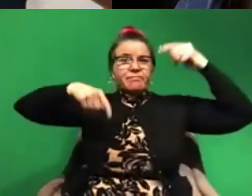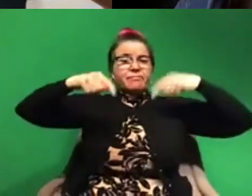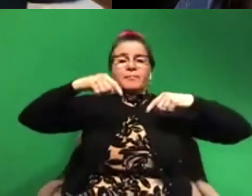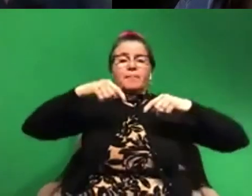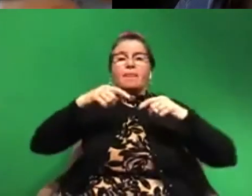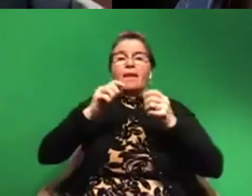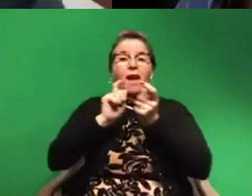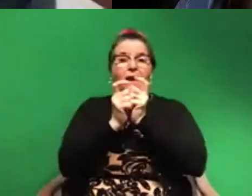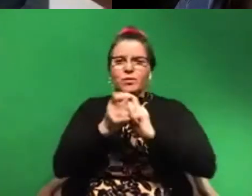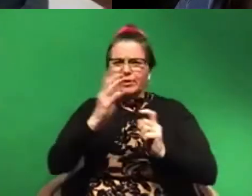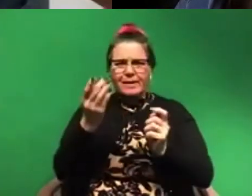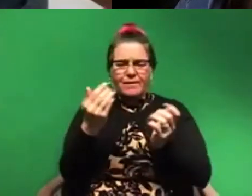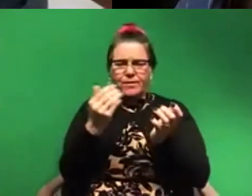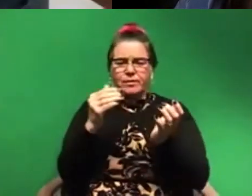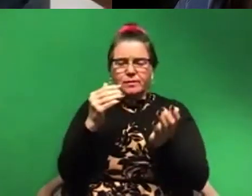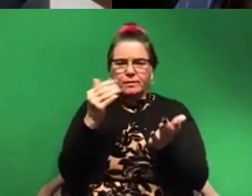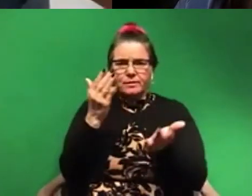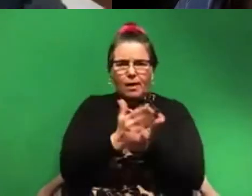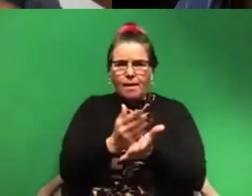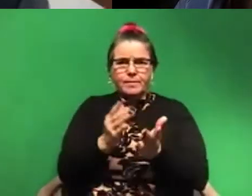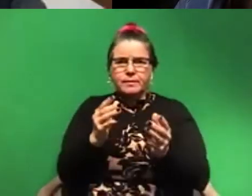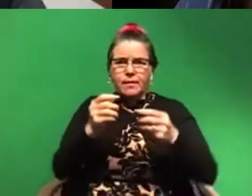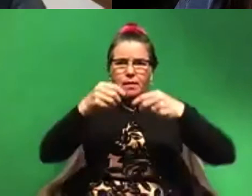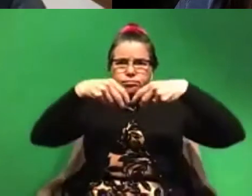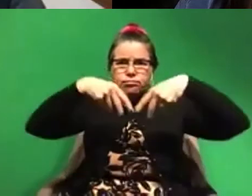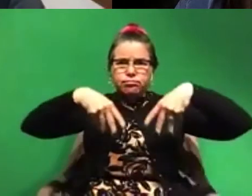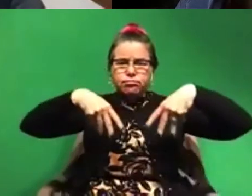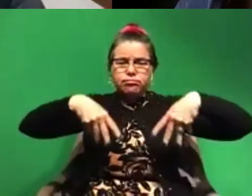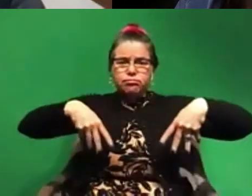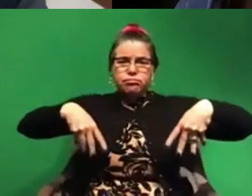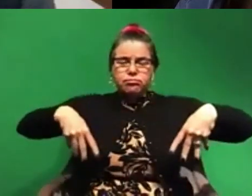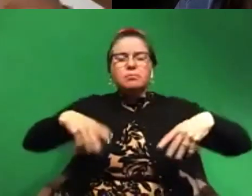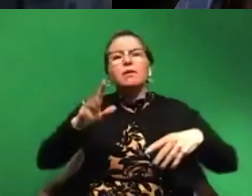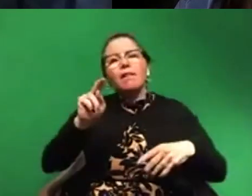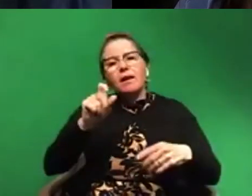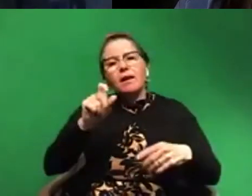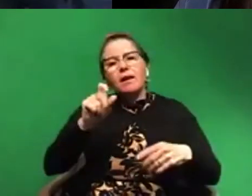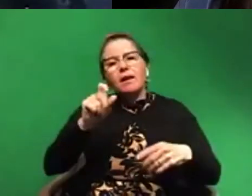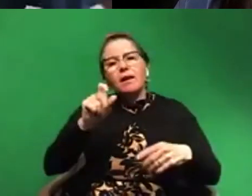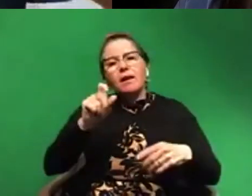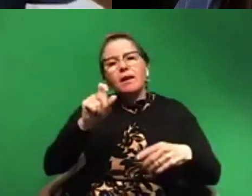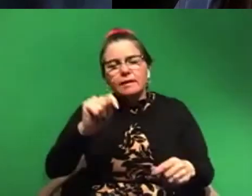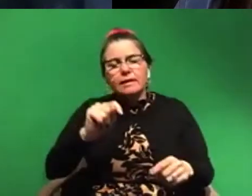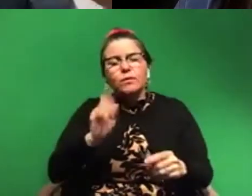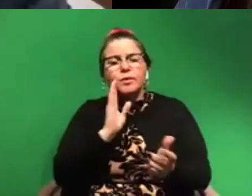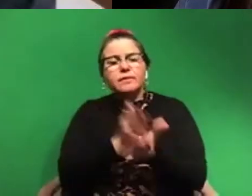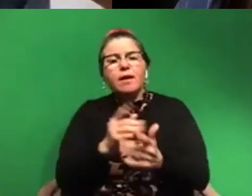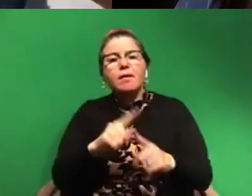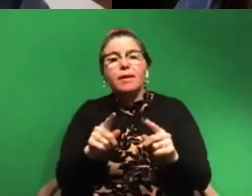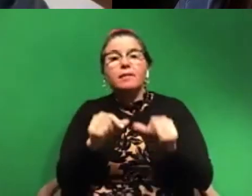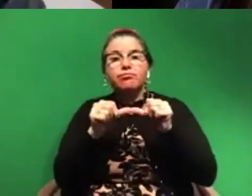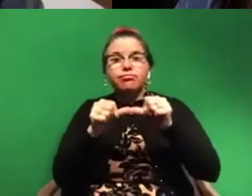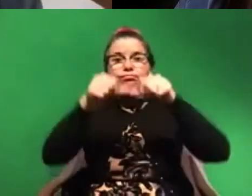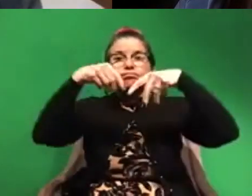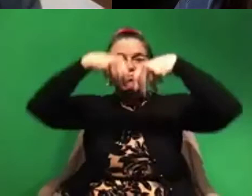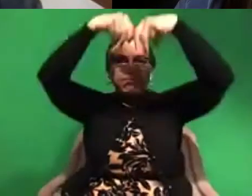stops as, as animals keep reproducing, unless the lineage goes extinct, then it stops. Um, but as long as the, the, the lineage is still there,